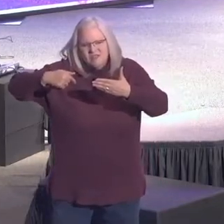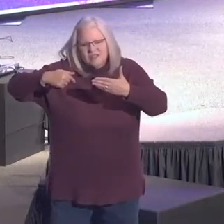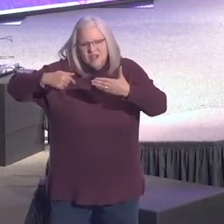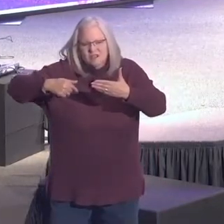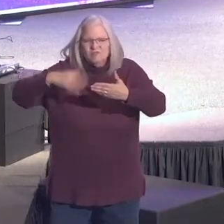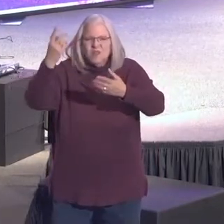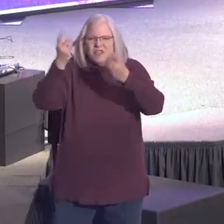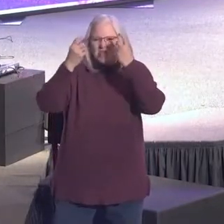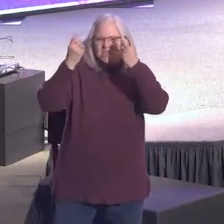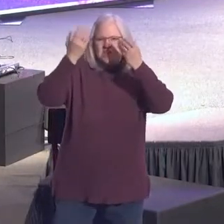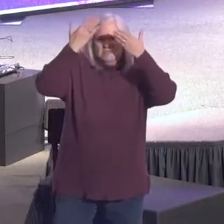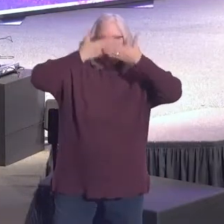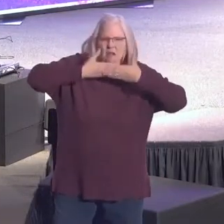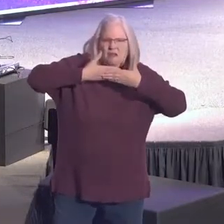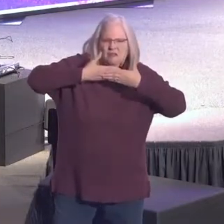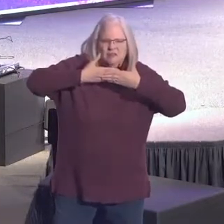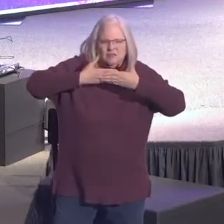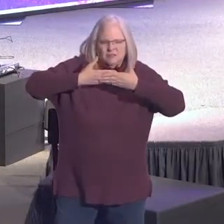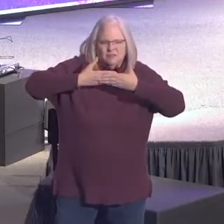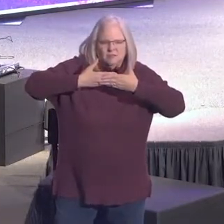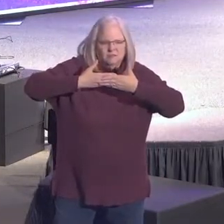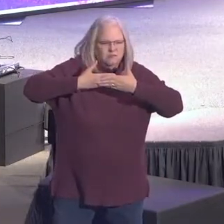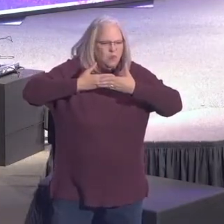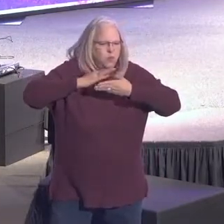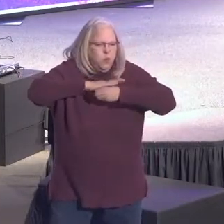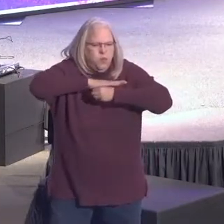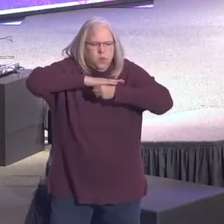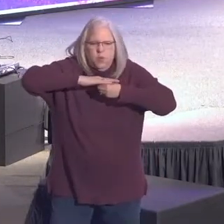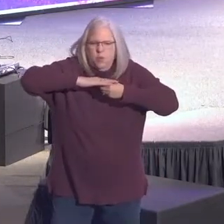sin and there is darkness. They abound.